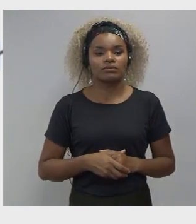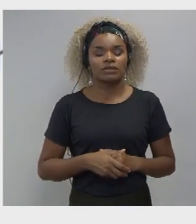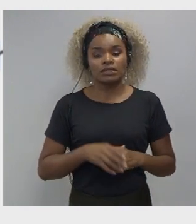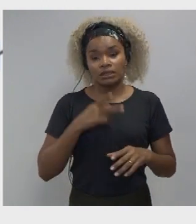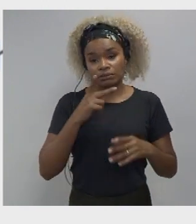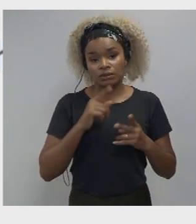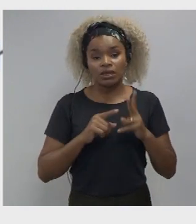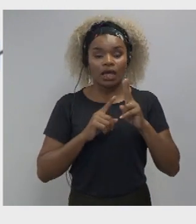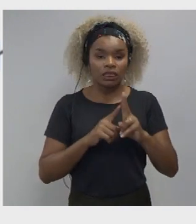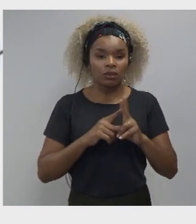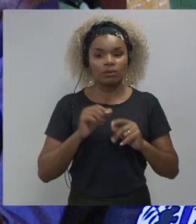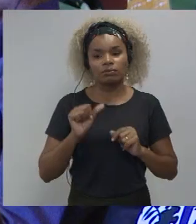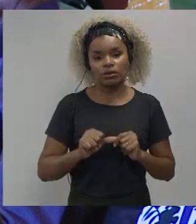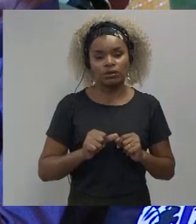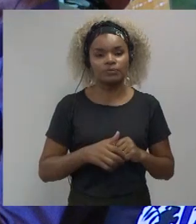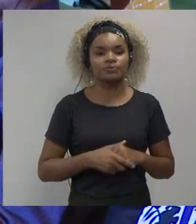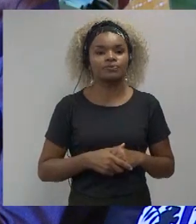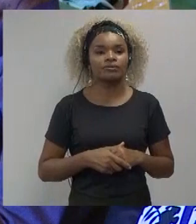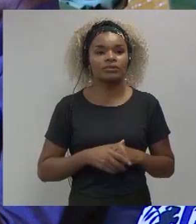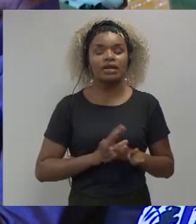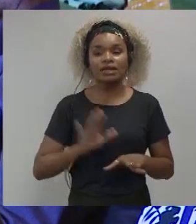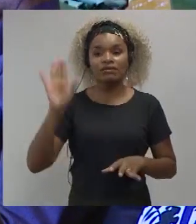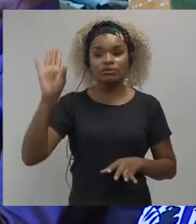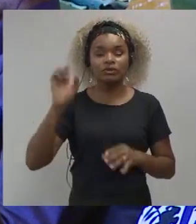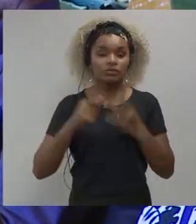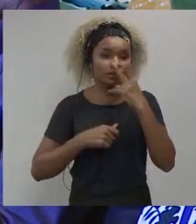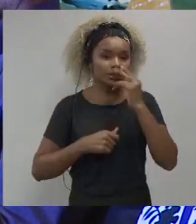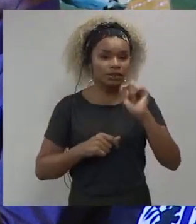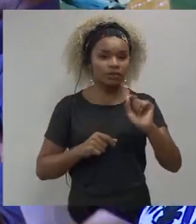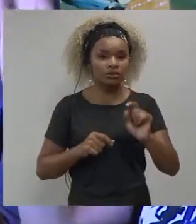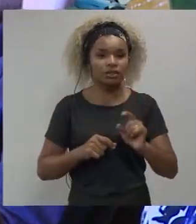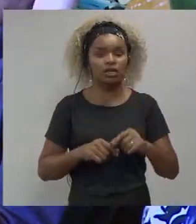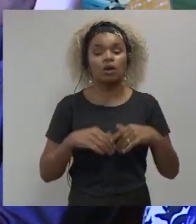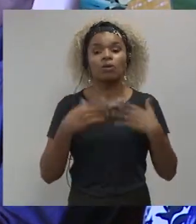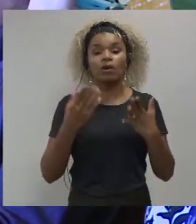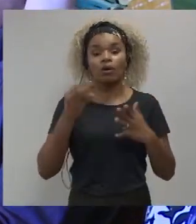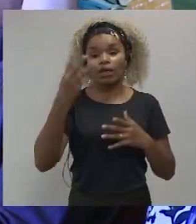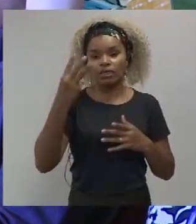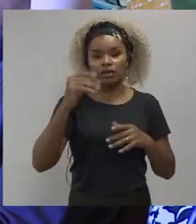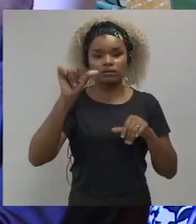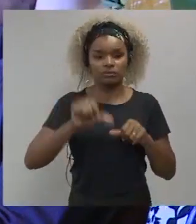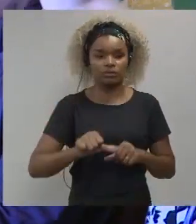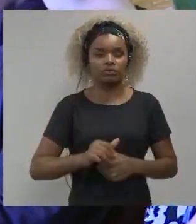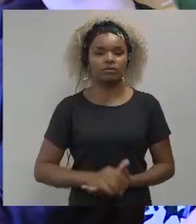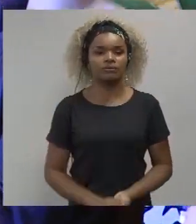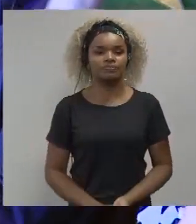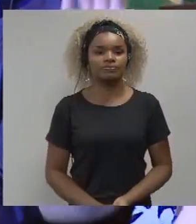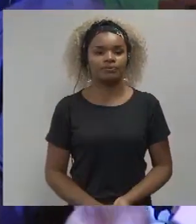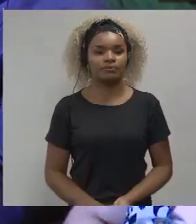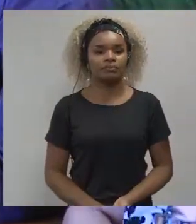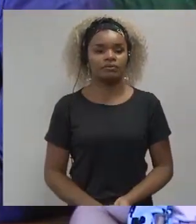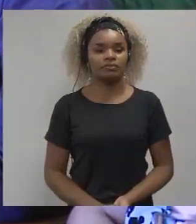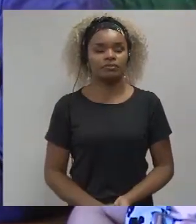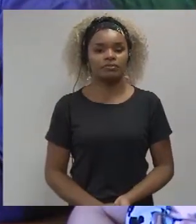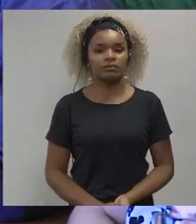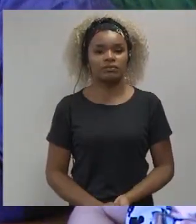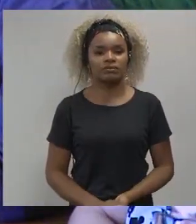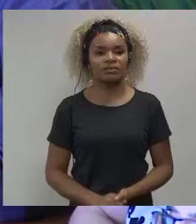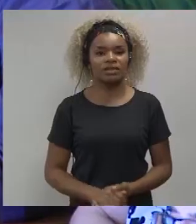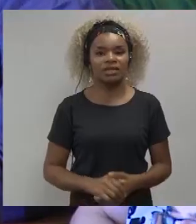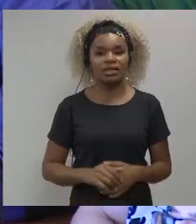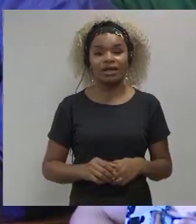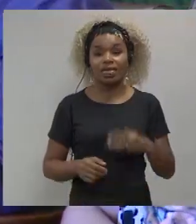has the majority